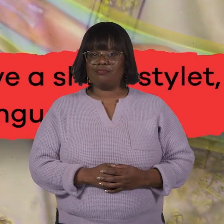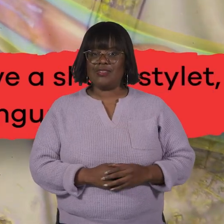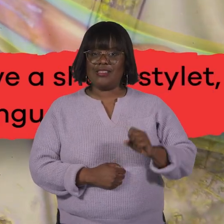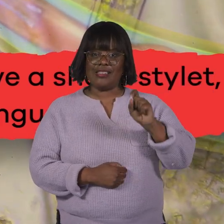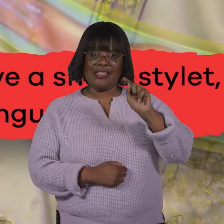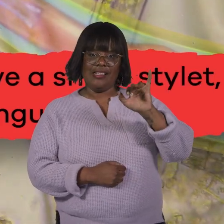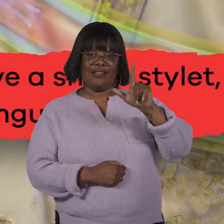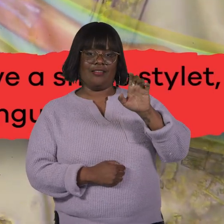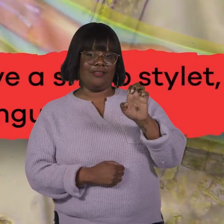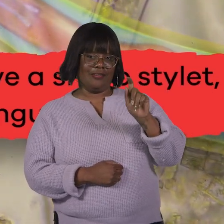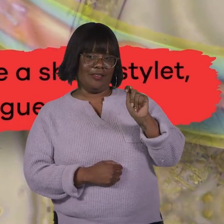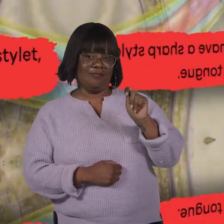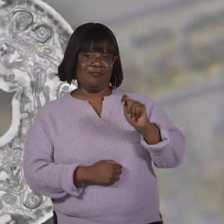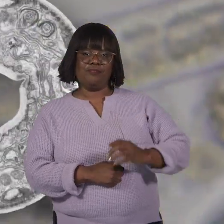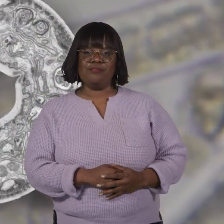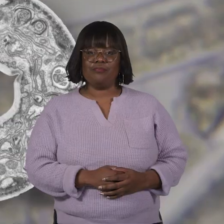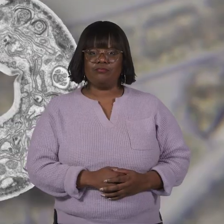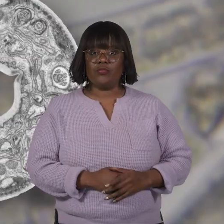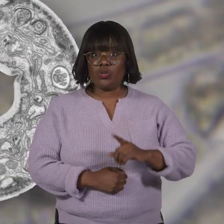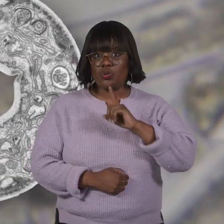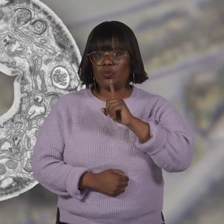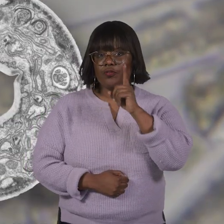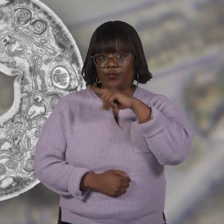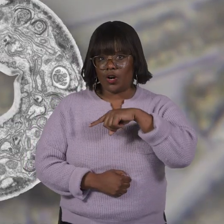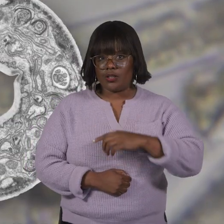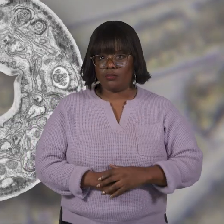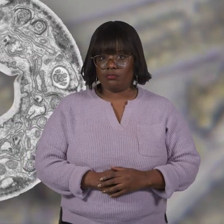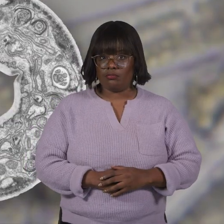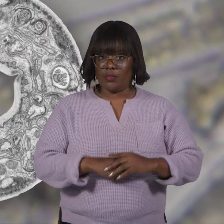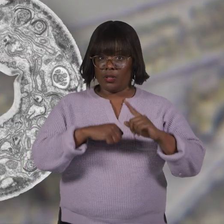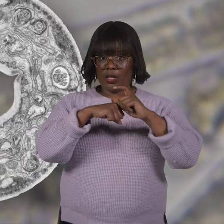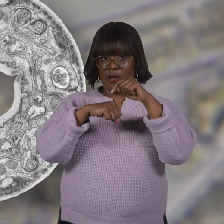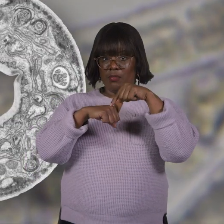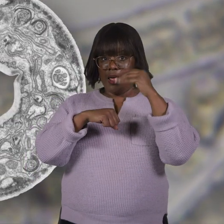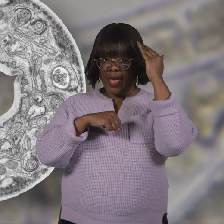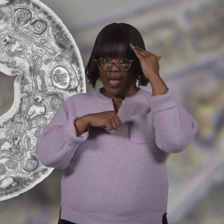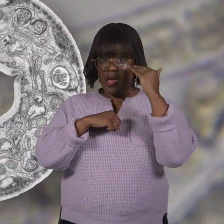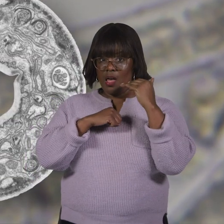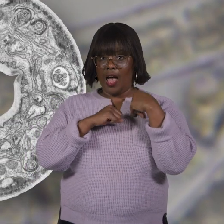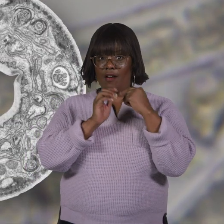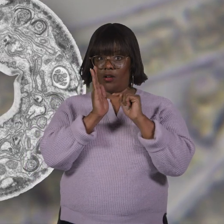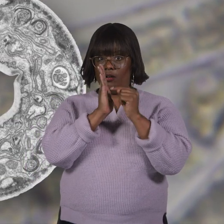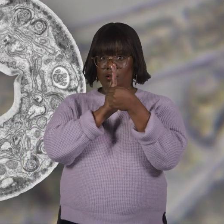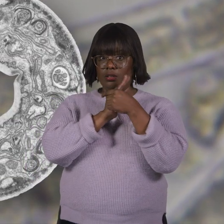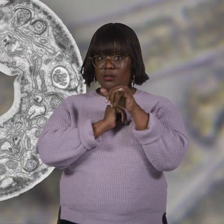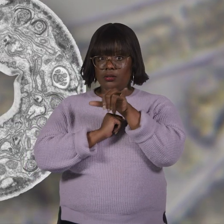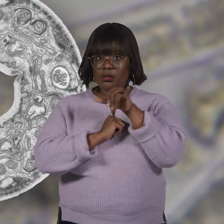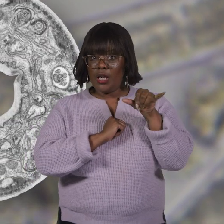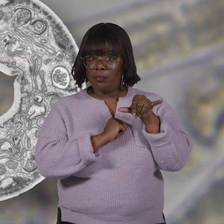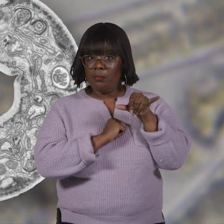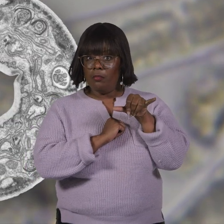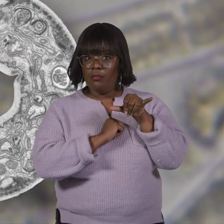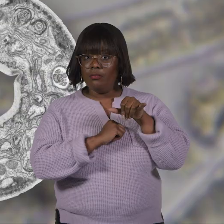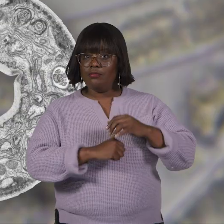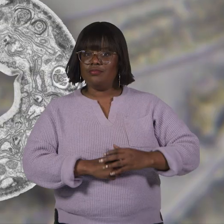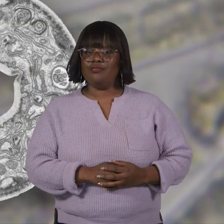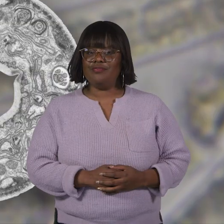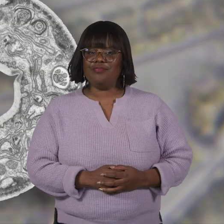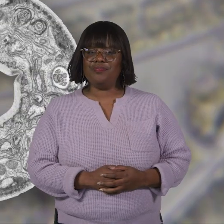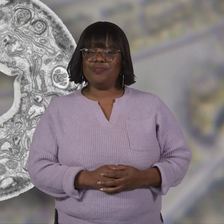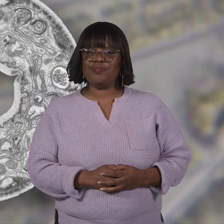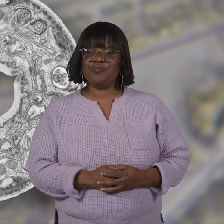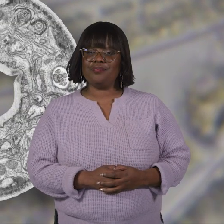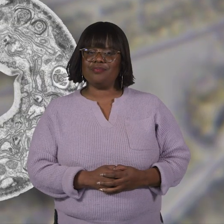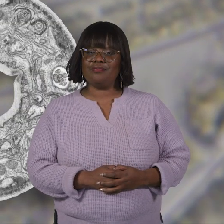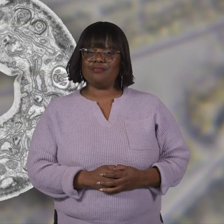Style it. Two or false? Nematodes' heads have bilateral symmetry.